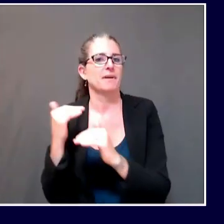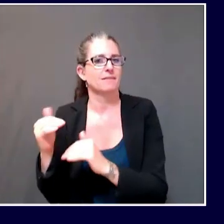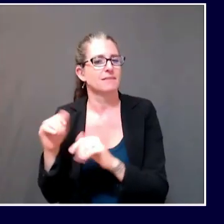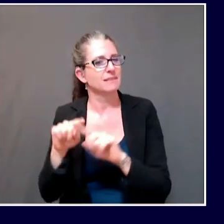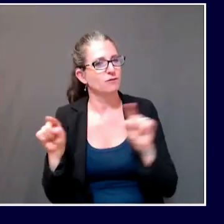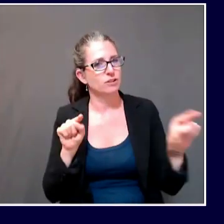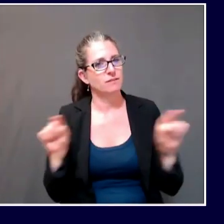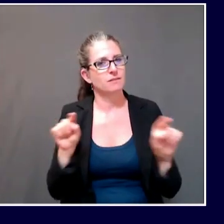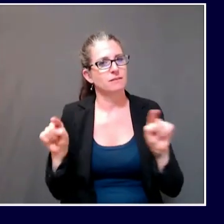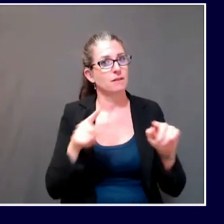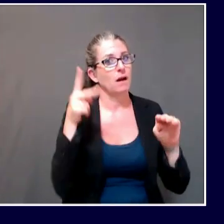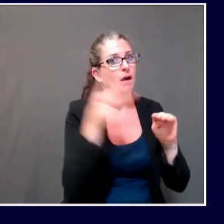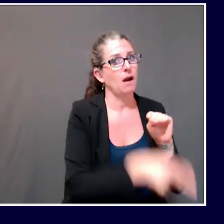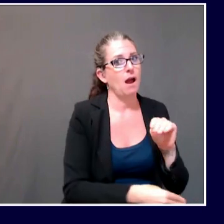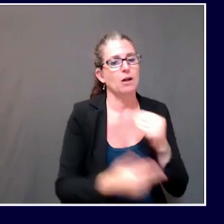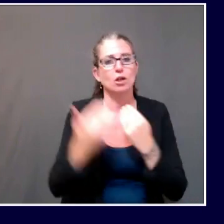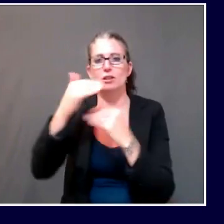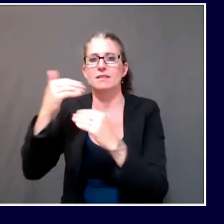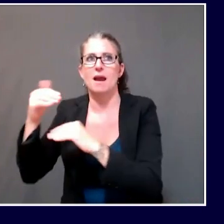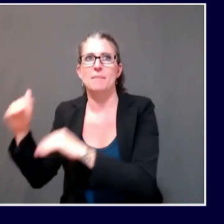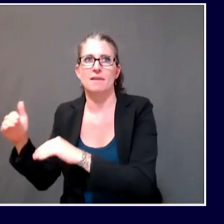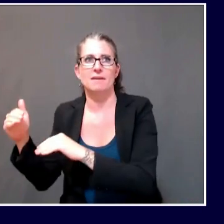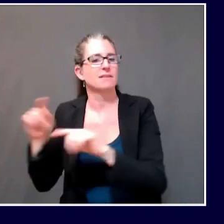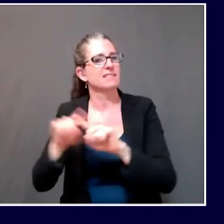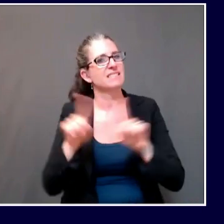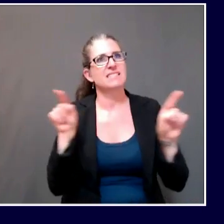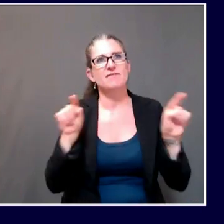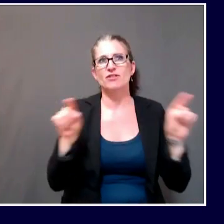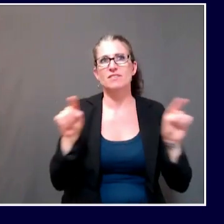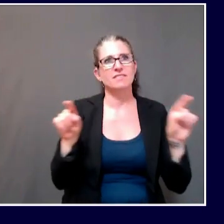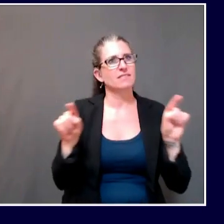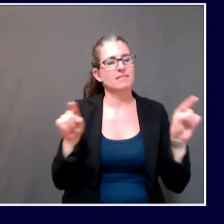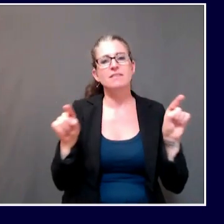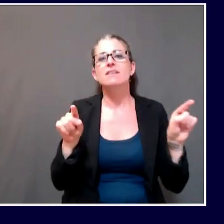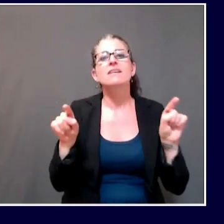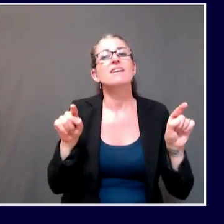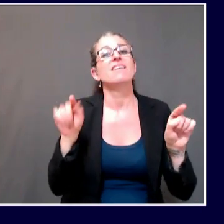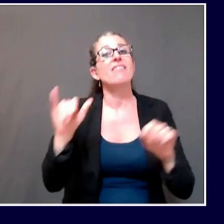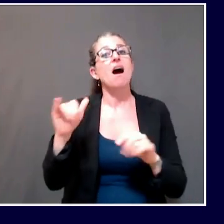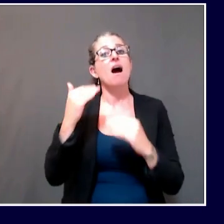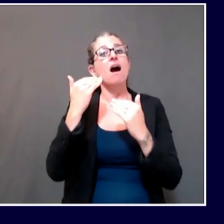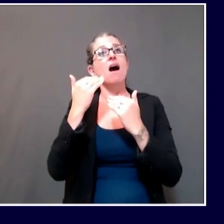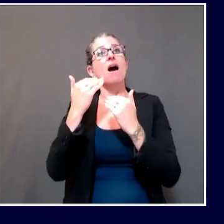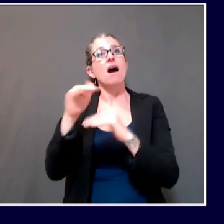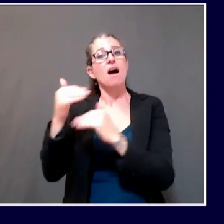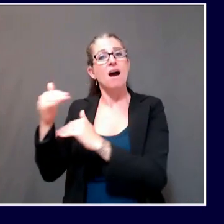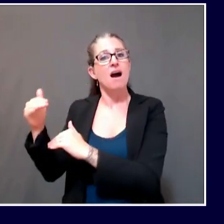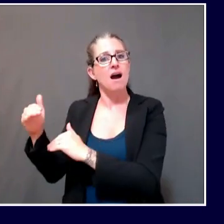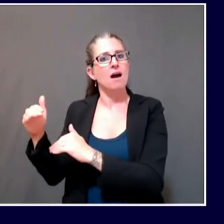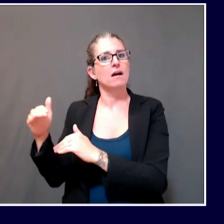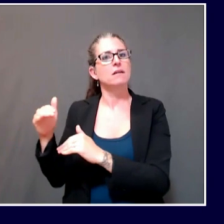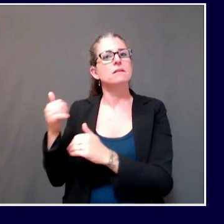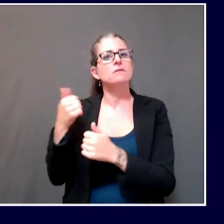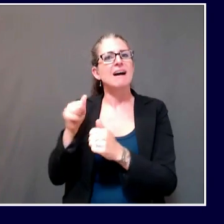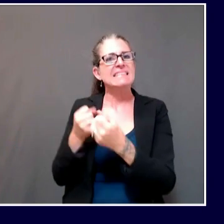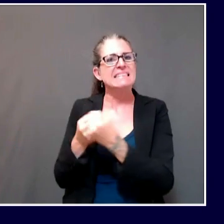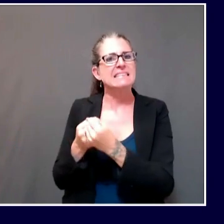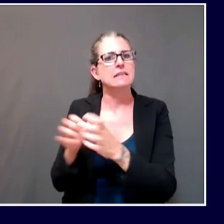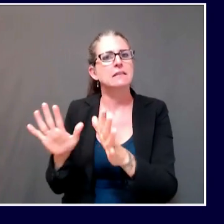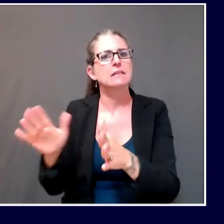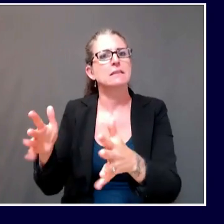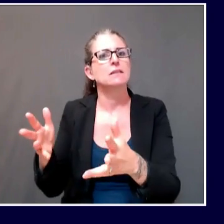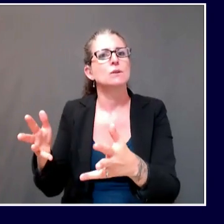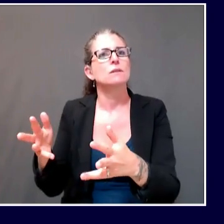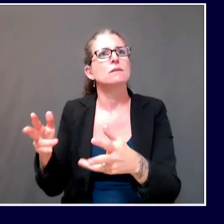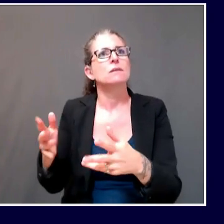curtailments envision not putting out, not spending a certain amount of general funds that are already